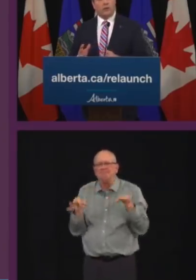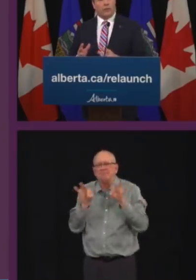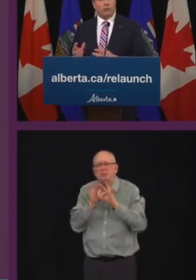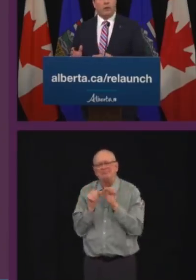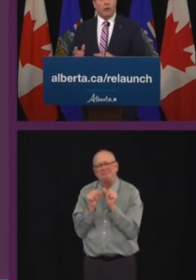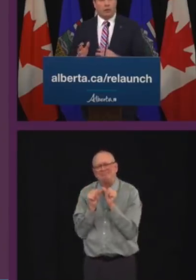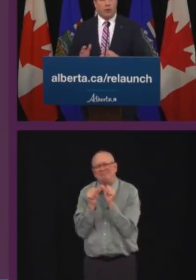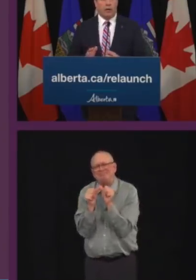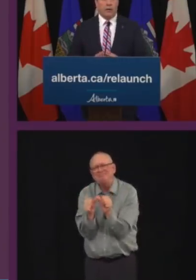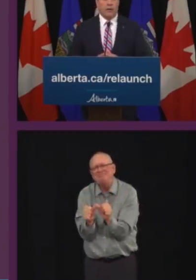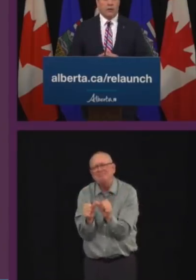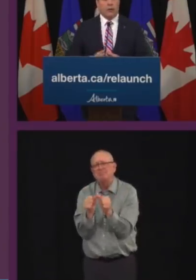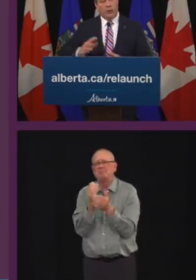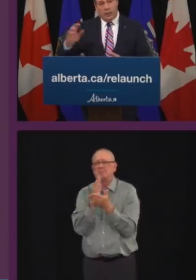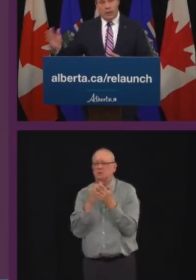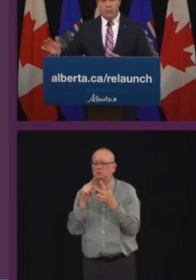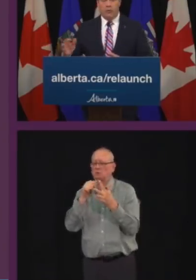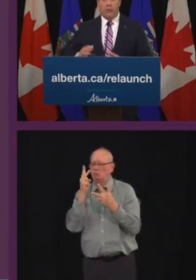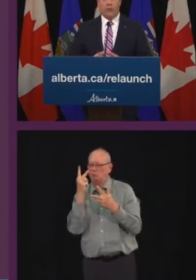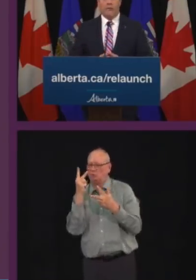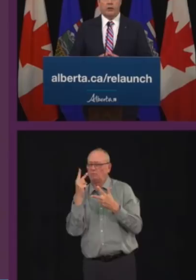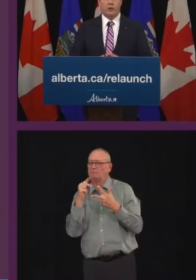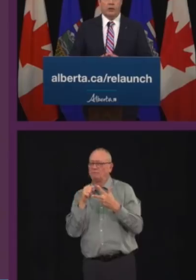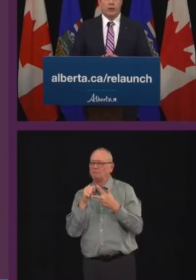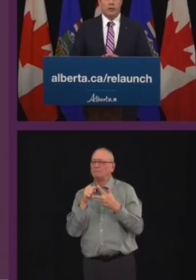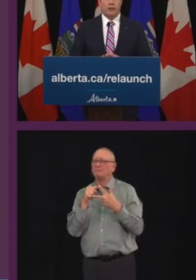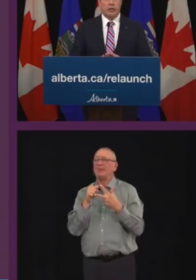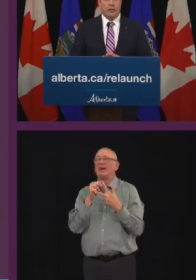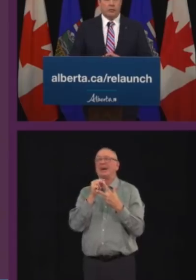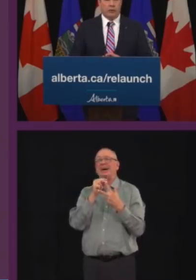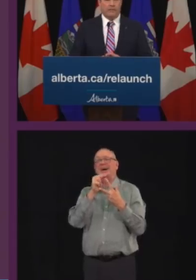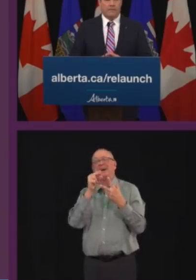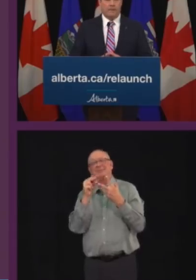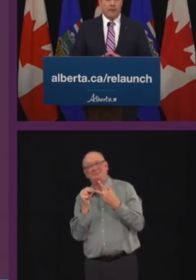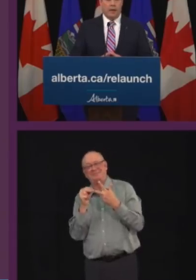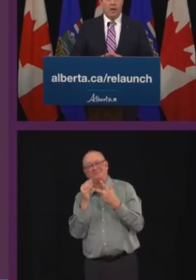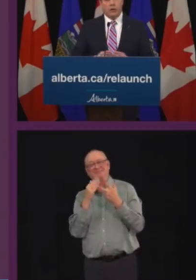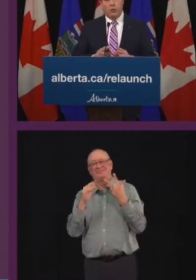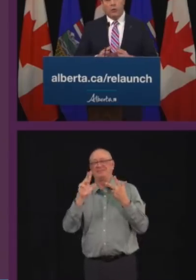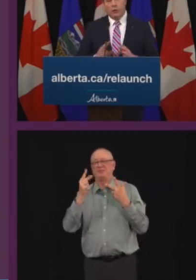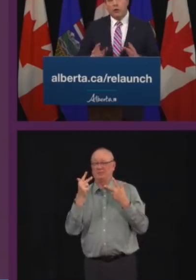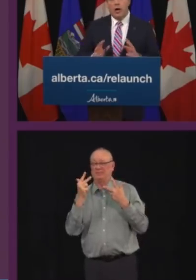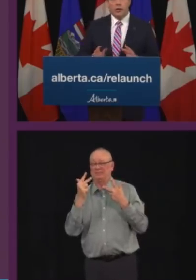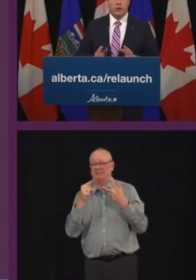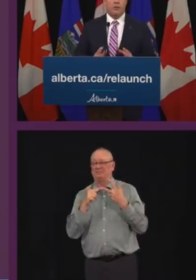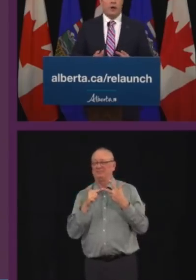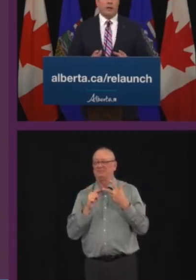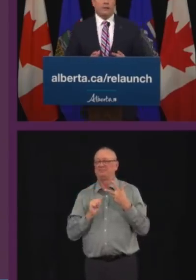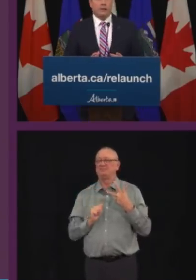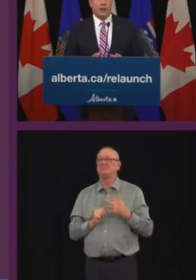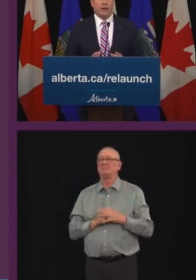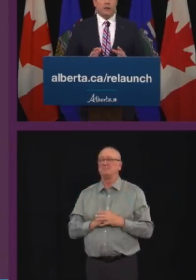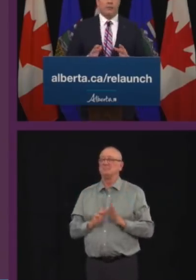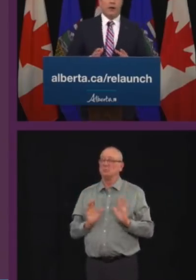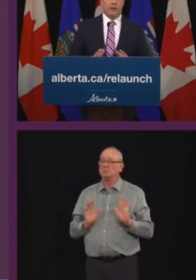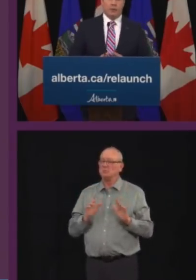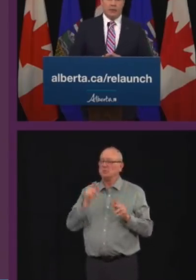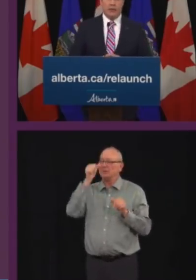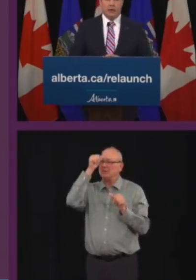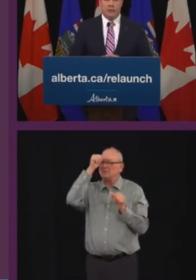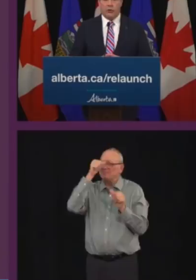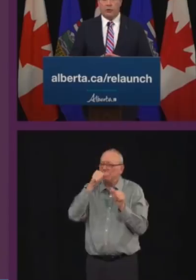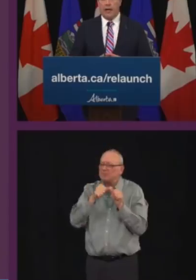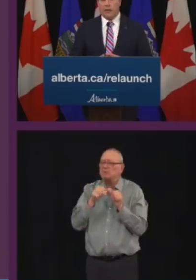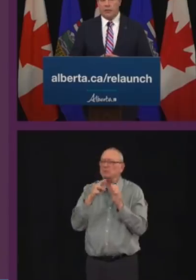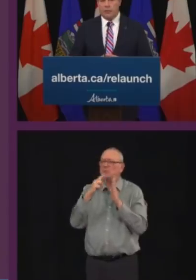of the relaunch right so that we can then move forward eventually to stage 3. So with those cautions in mind, I'd like to provide